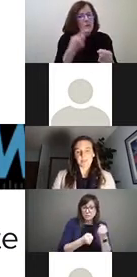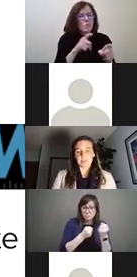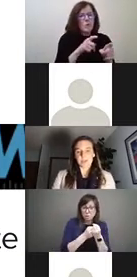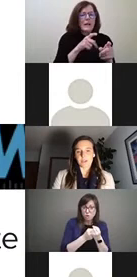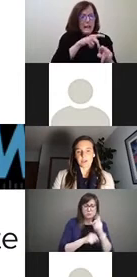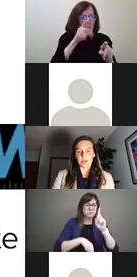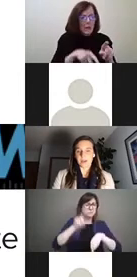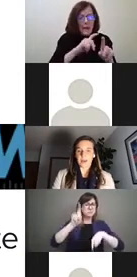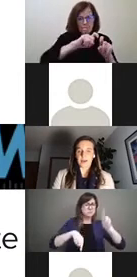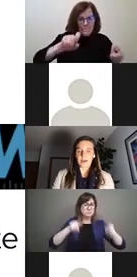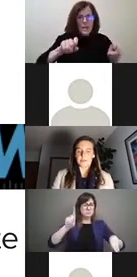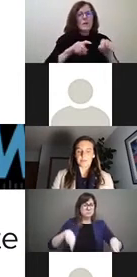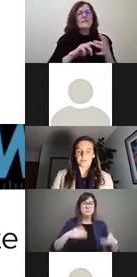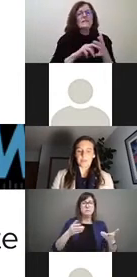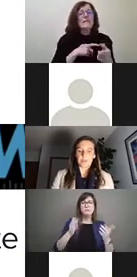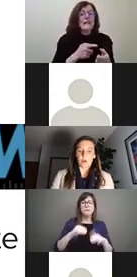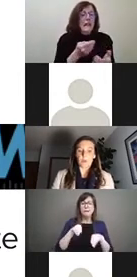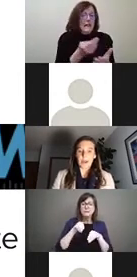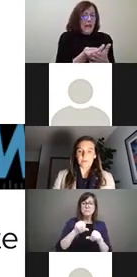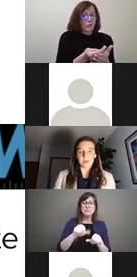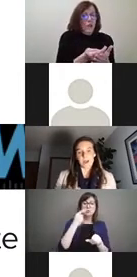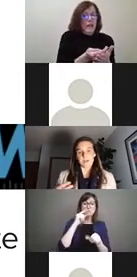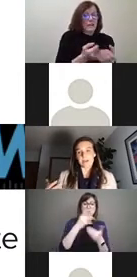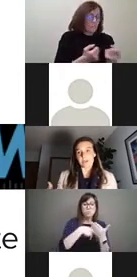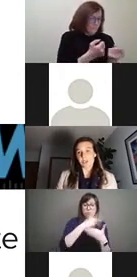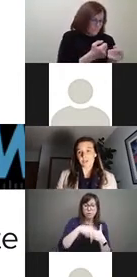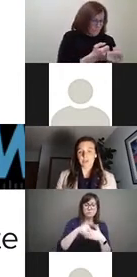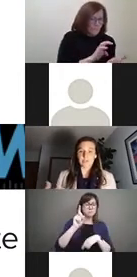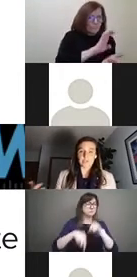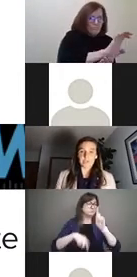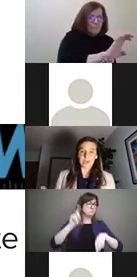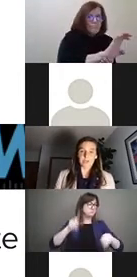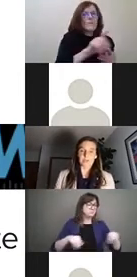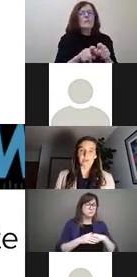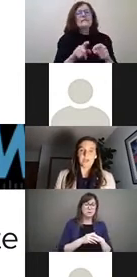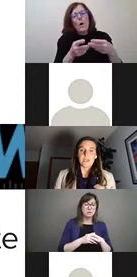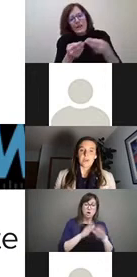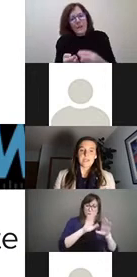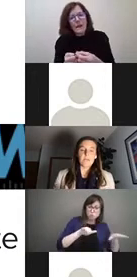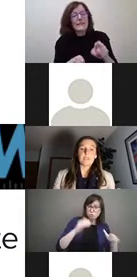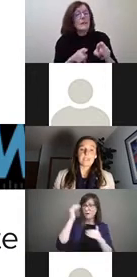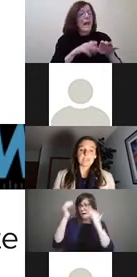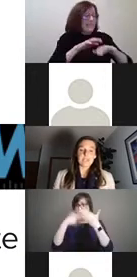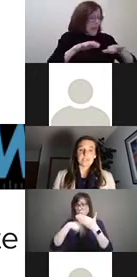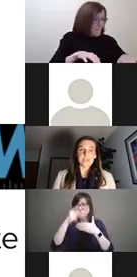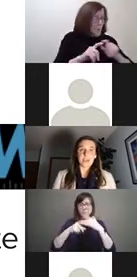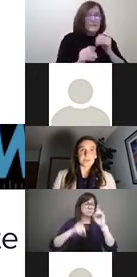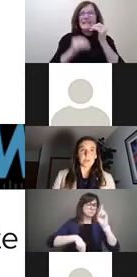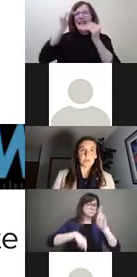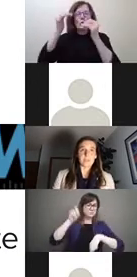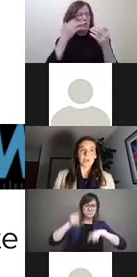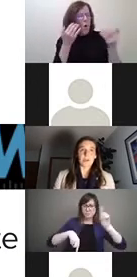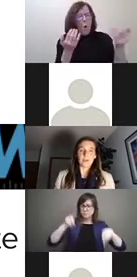expenditures on programs, spending on children versus adults. So, you know, it's helpful to get a sense